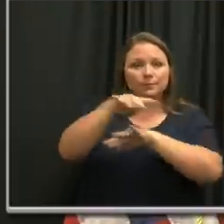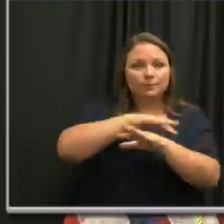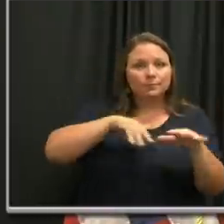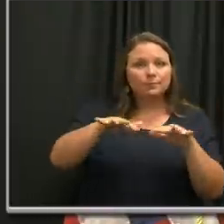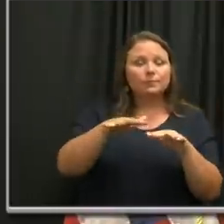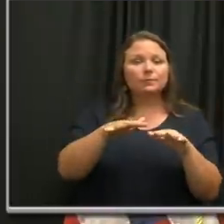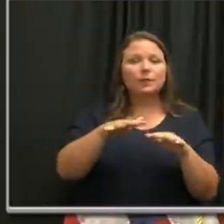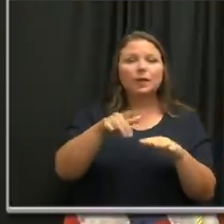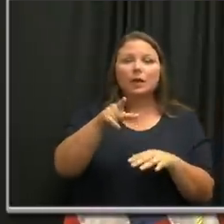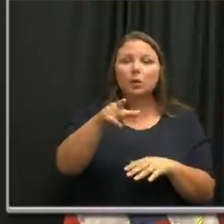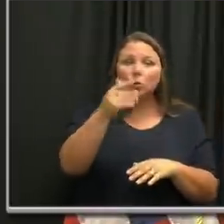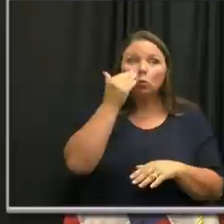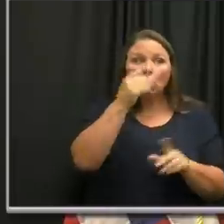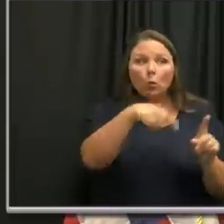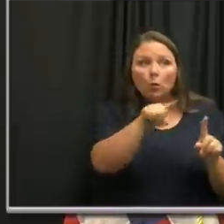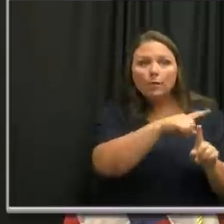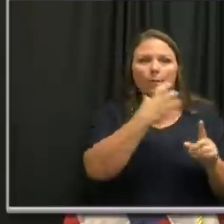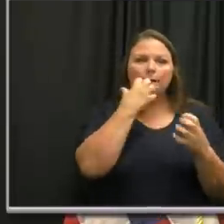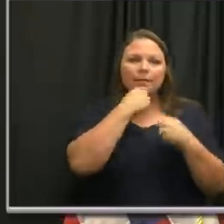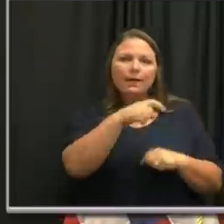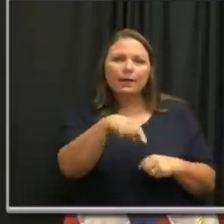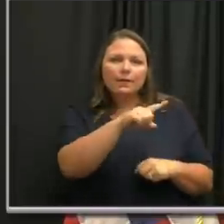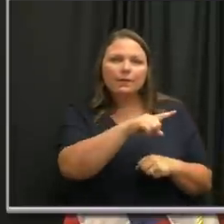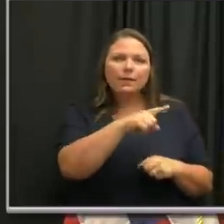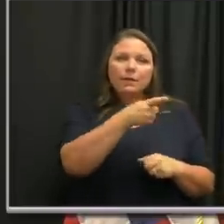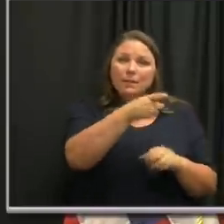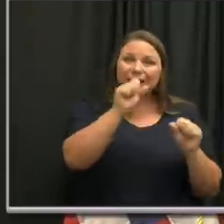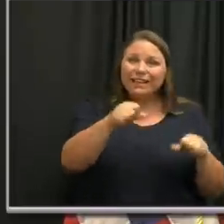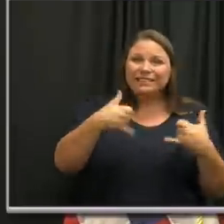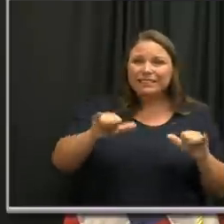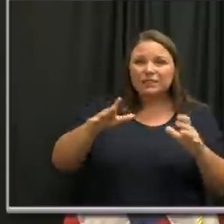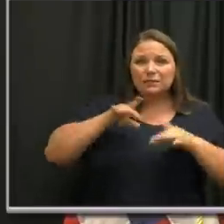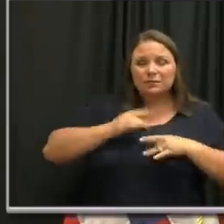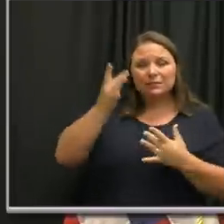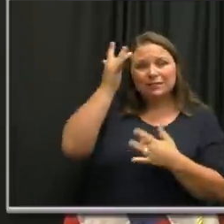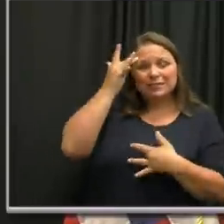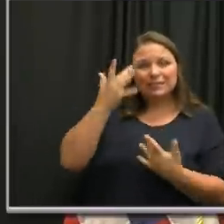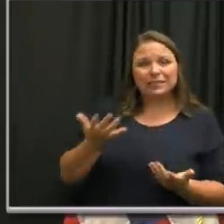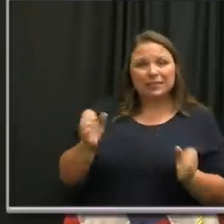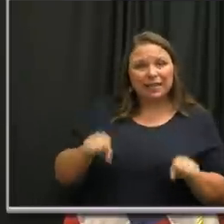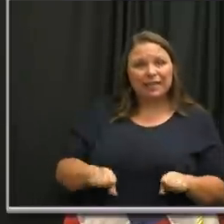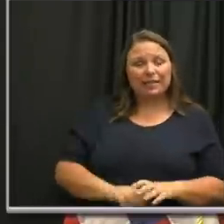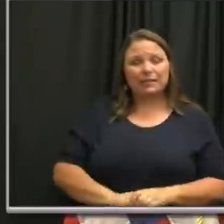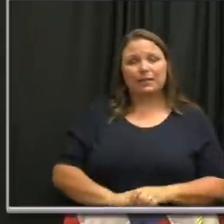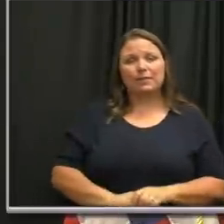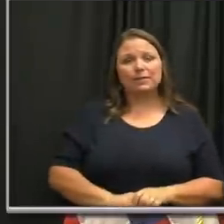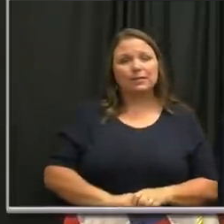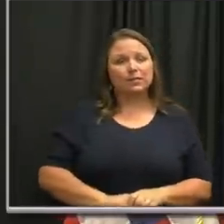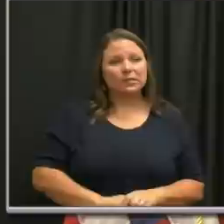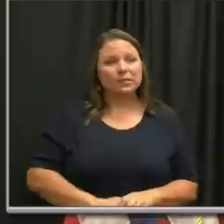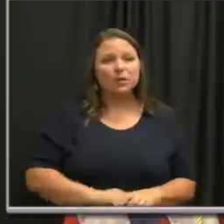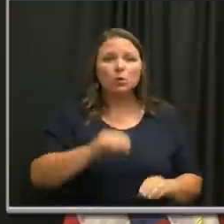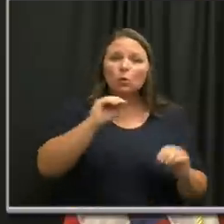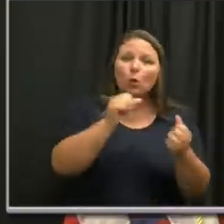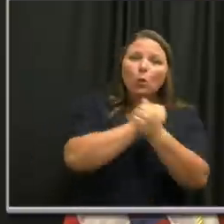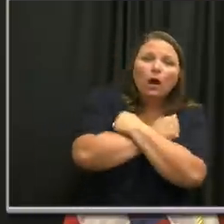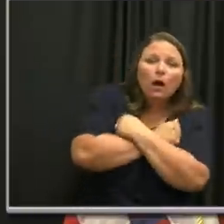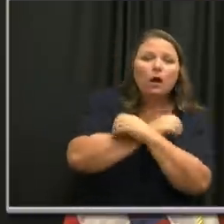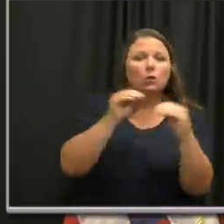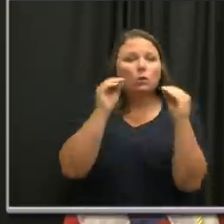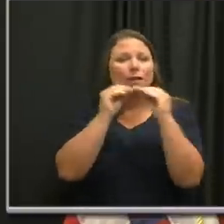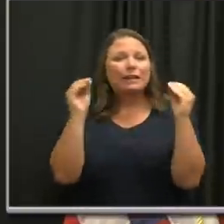just because you know them and just because you love them doesn't mean they don't have the virus. Okay. So don't know hugging and kissing.